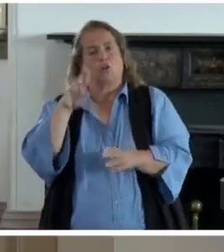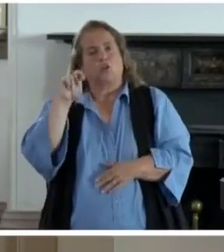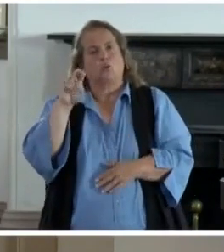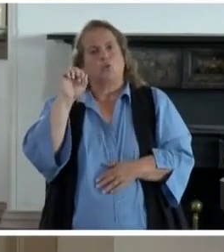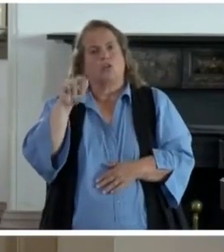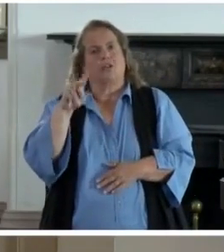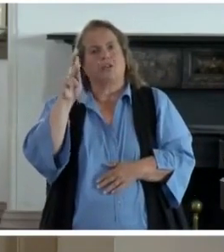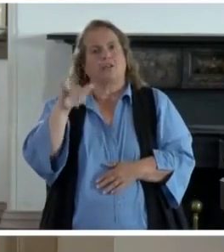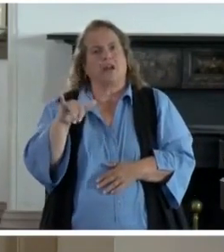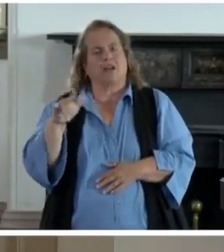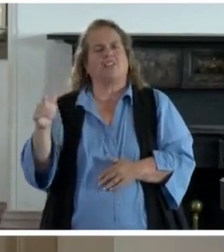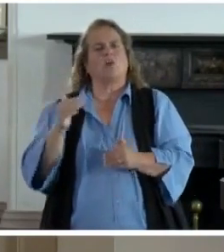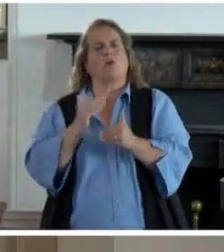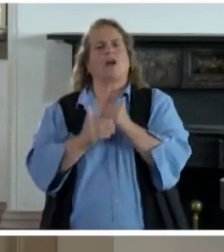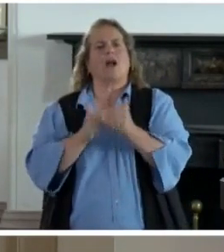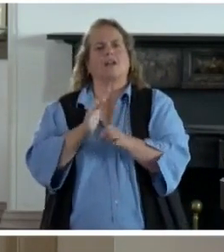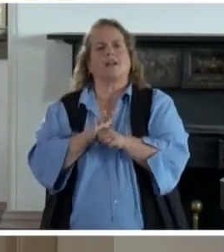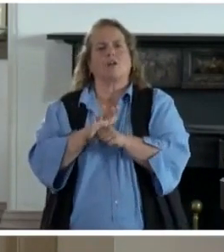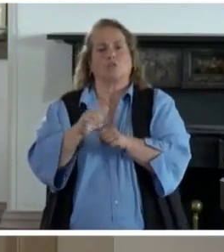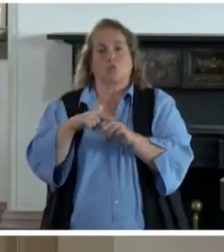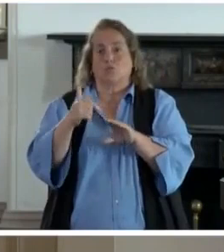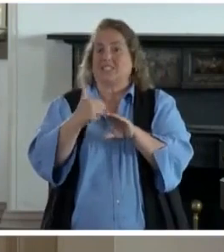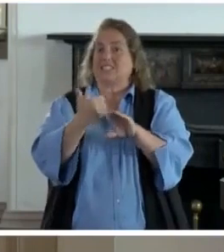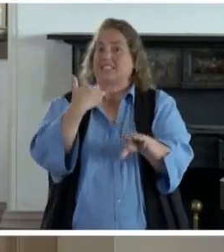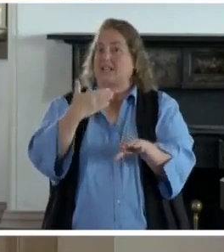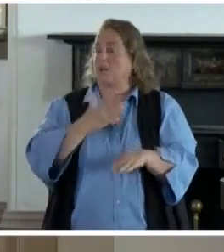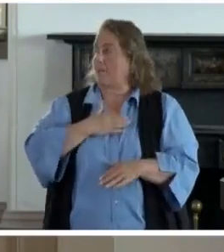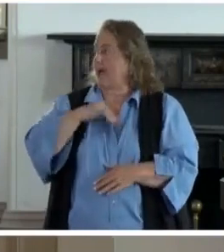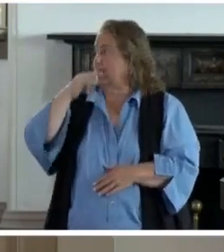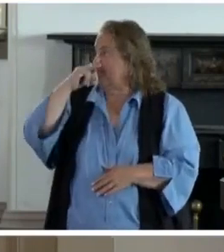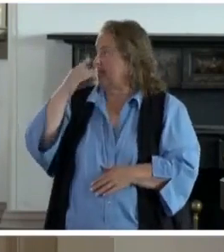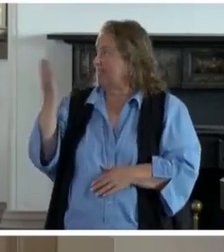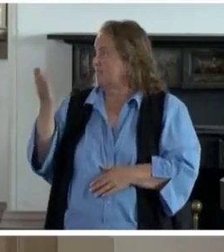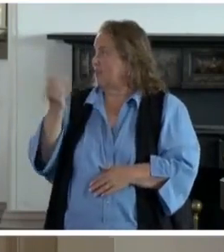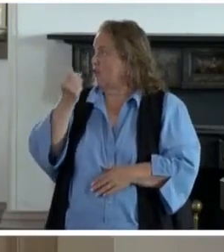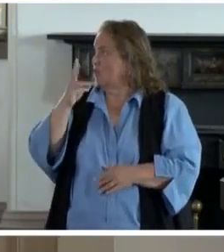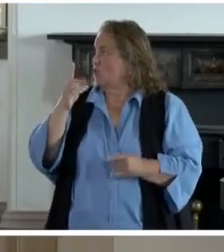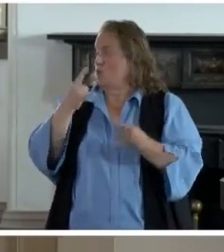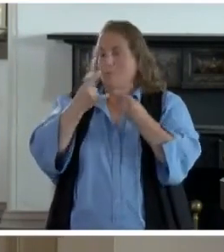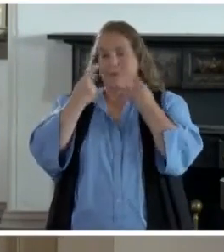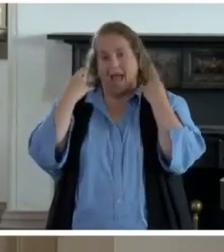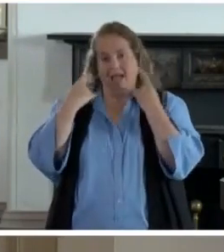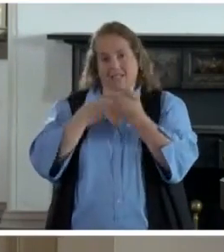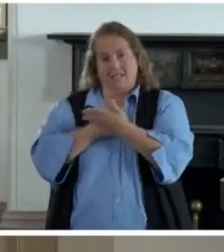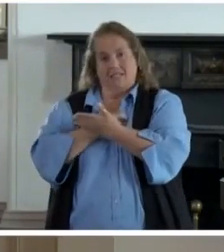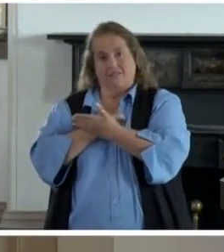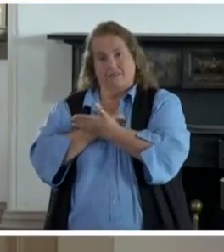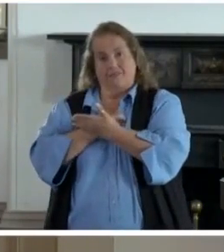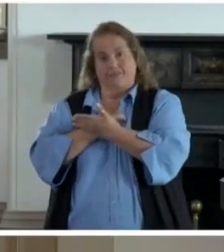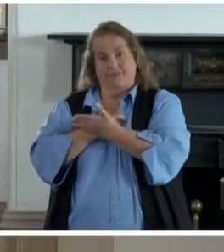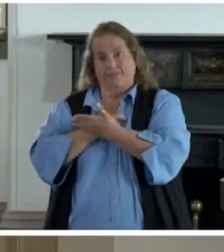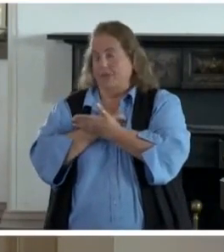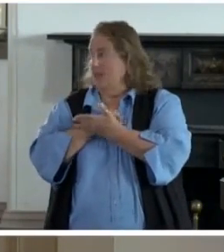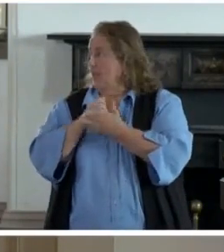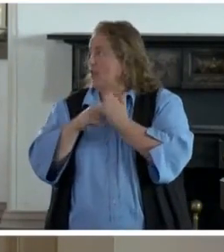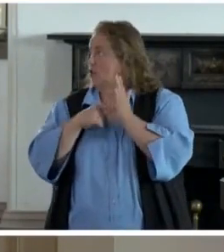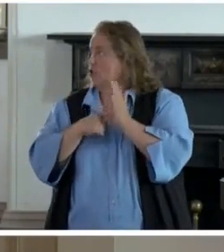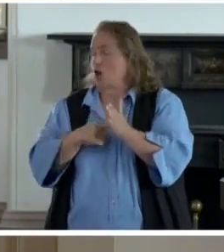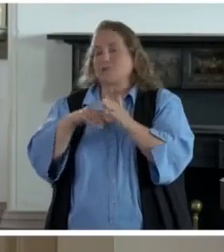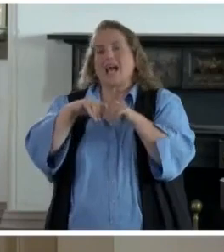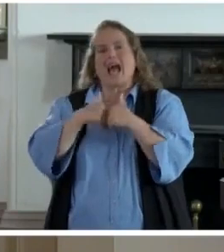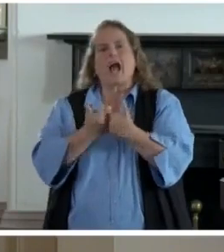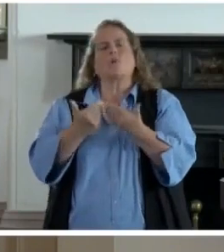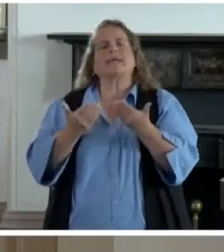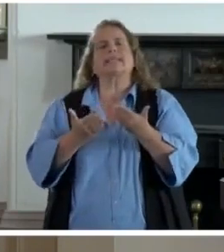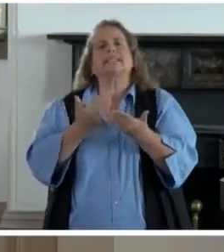And they were kind enough to send my kids a couple masks that show how easy it